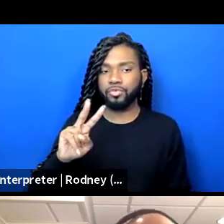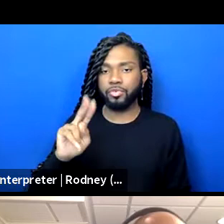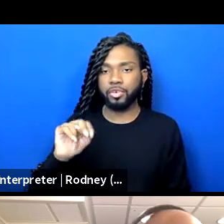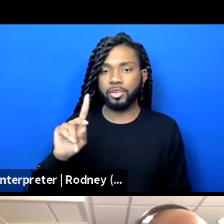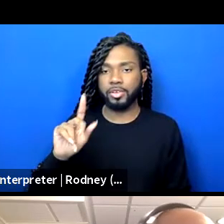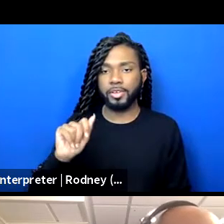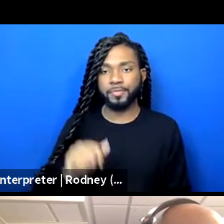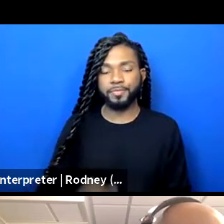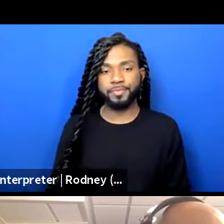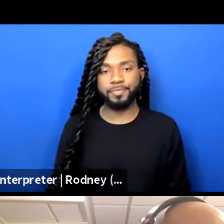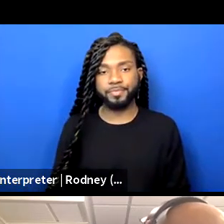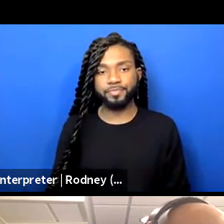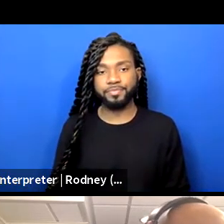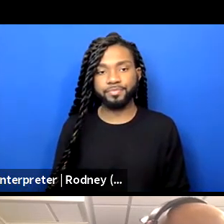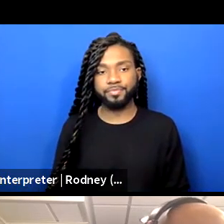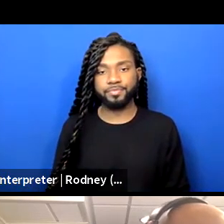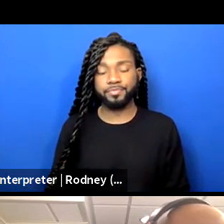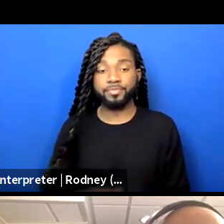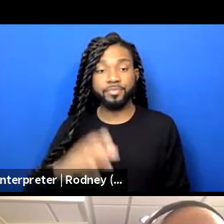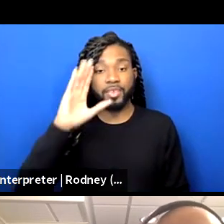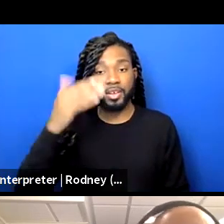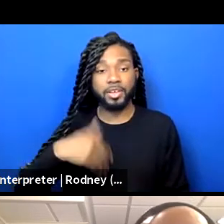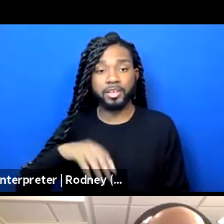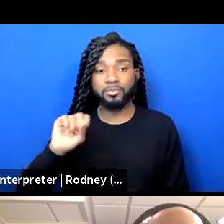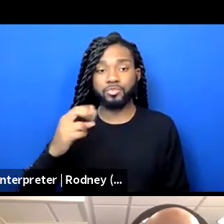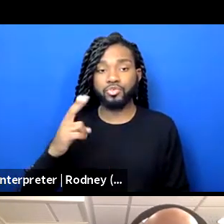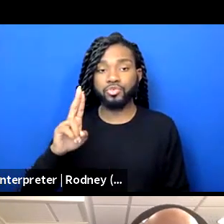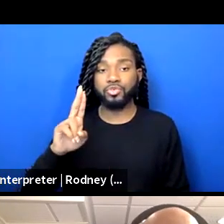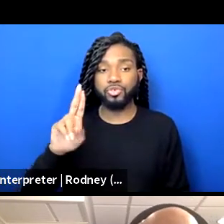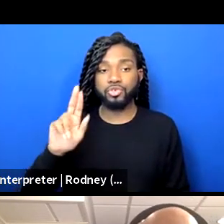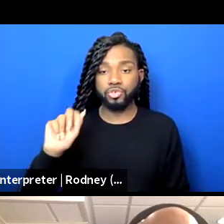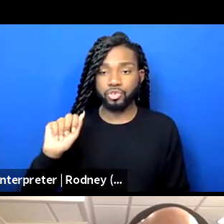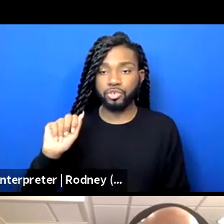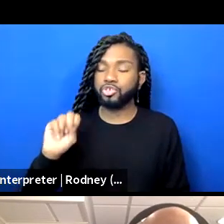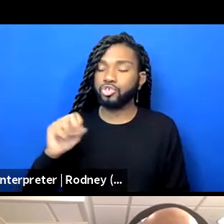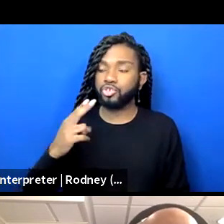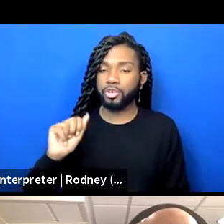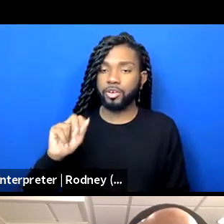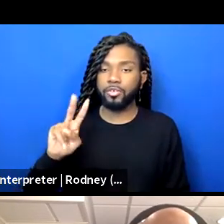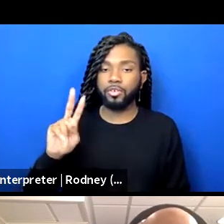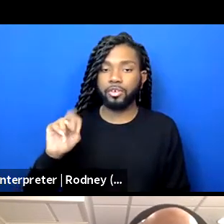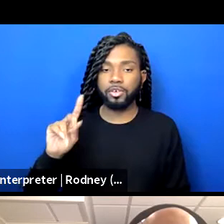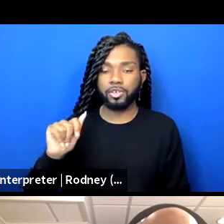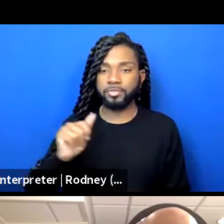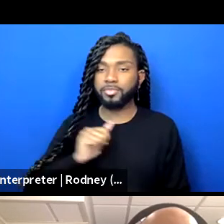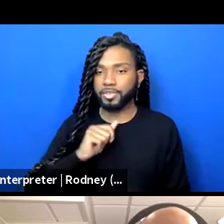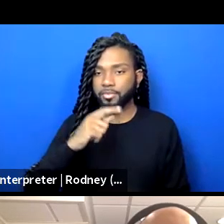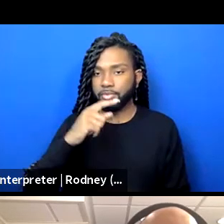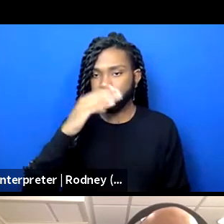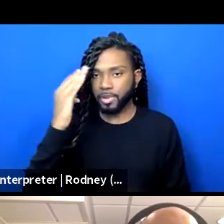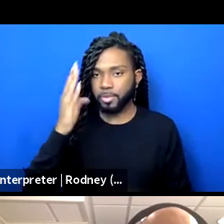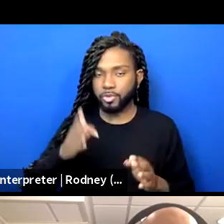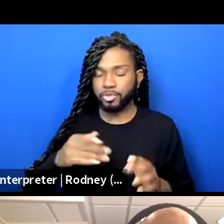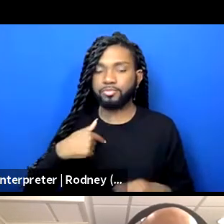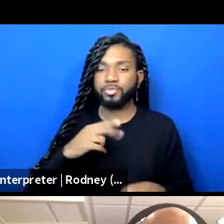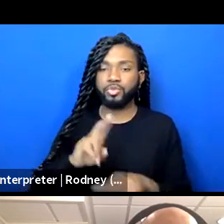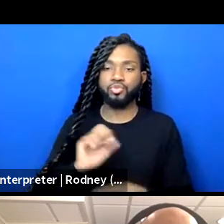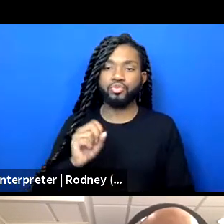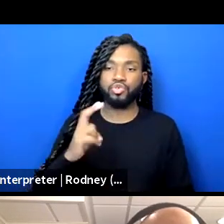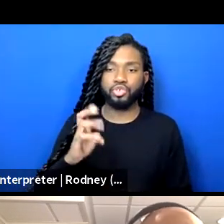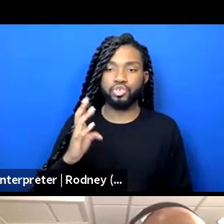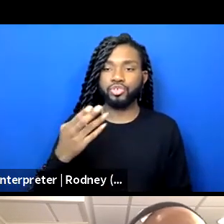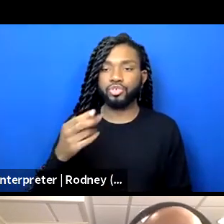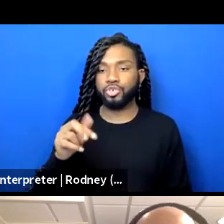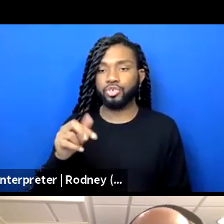Hi, I'm Shivanda. And as she said, also a Black person, I go by she, her, hers, sometimes